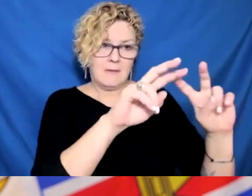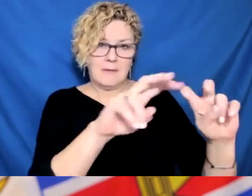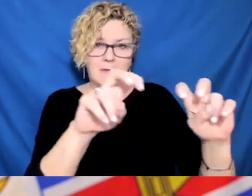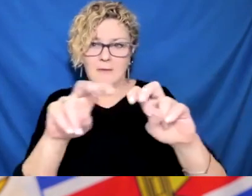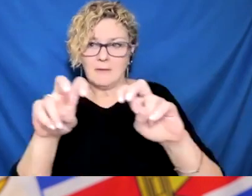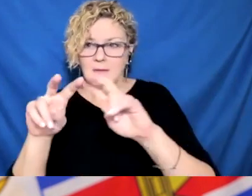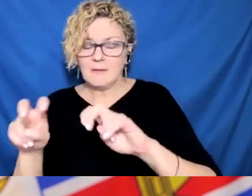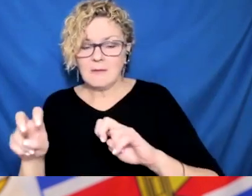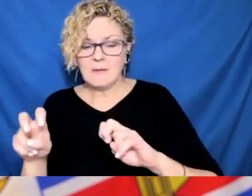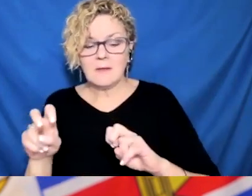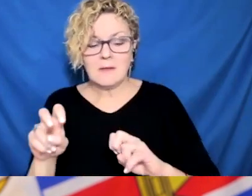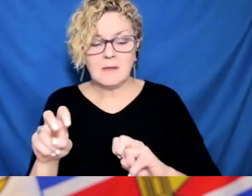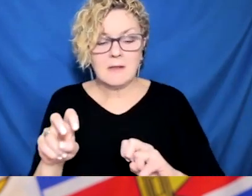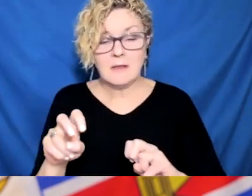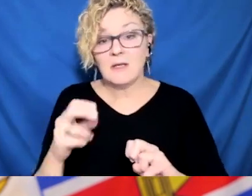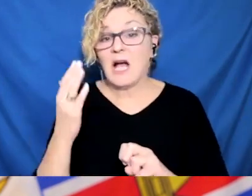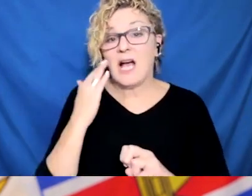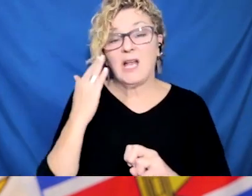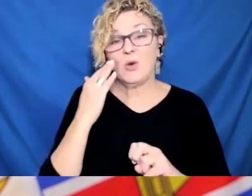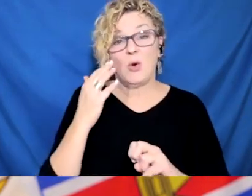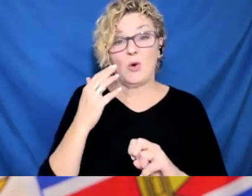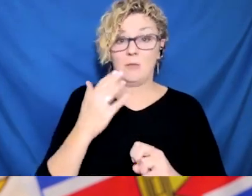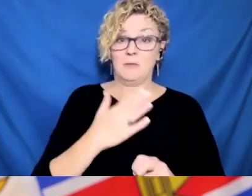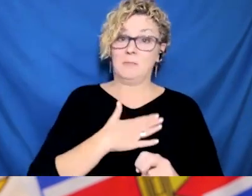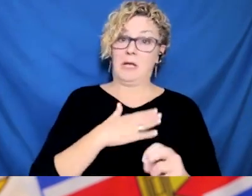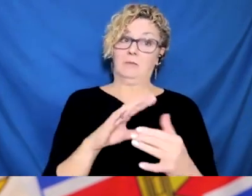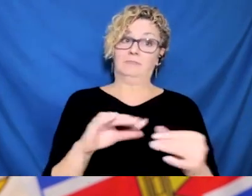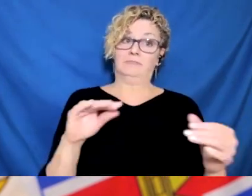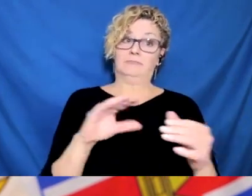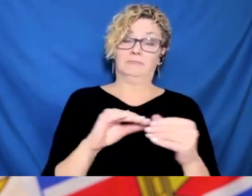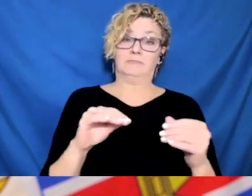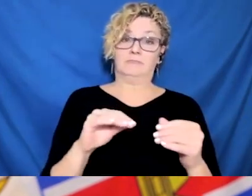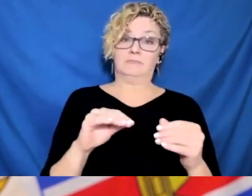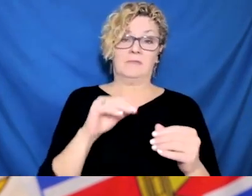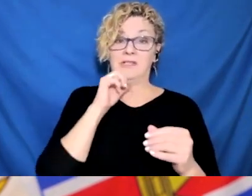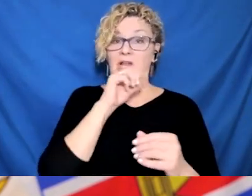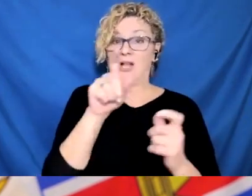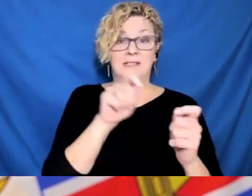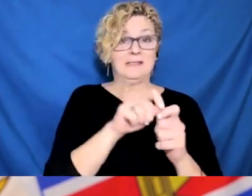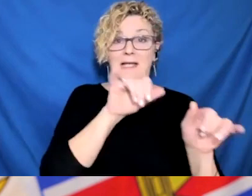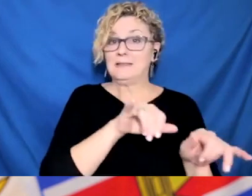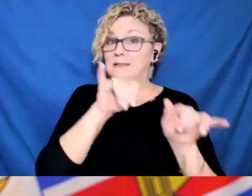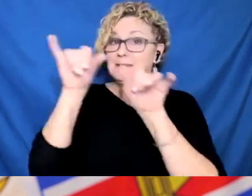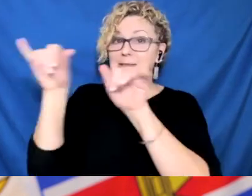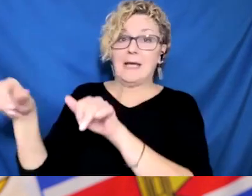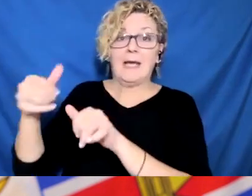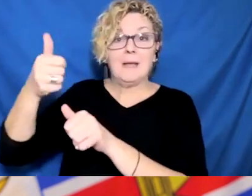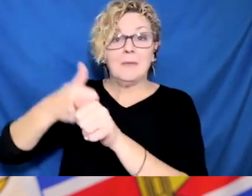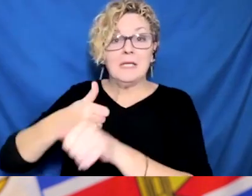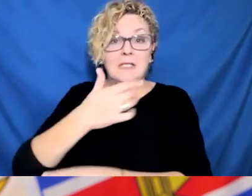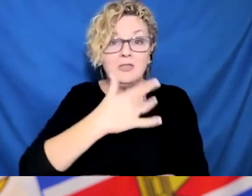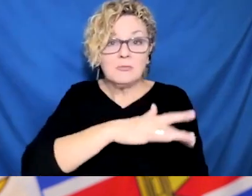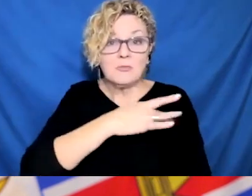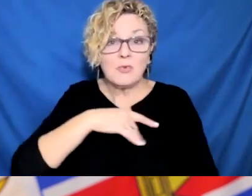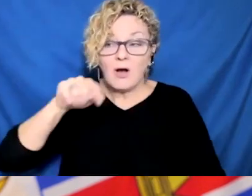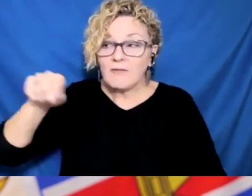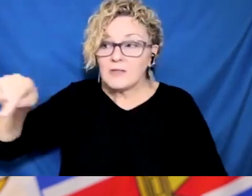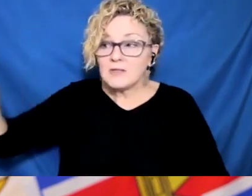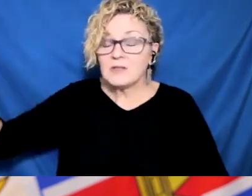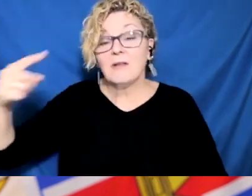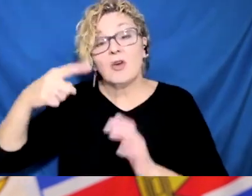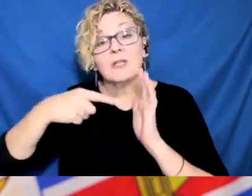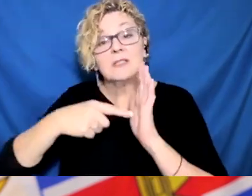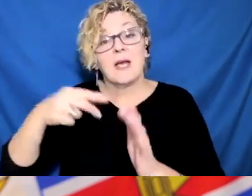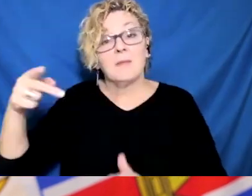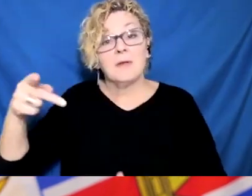We've been working on this for a long time, and we are also being affected by the fact that lots of people are off sick right now. So it was